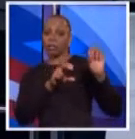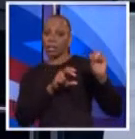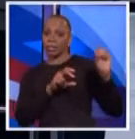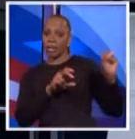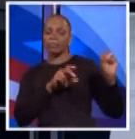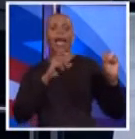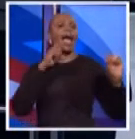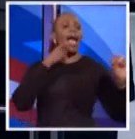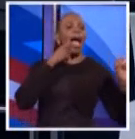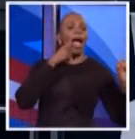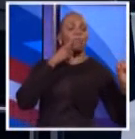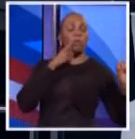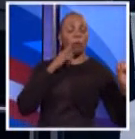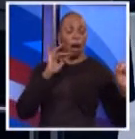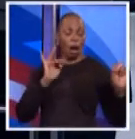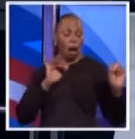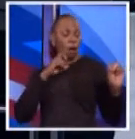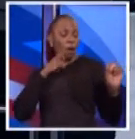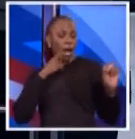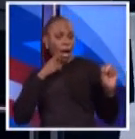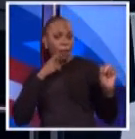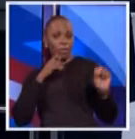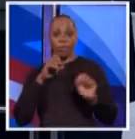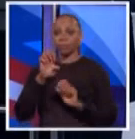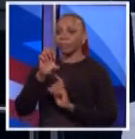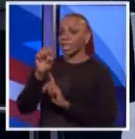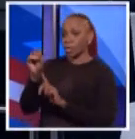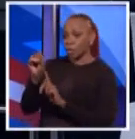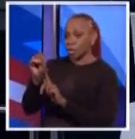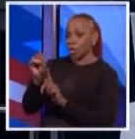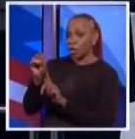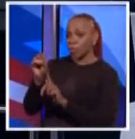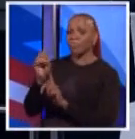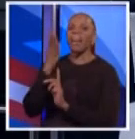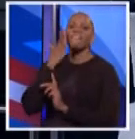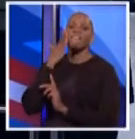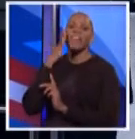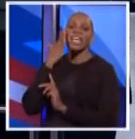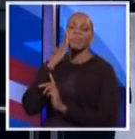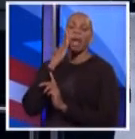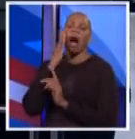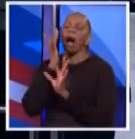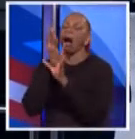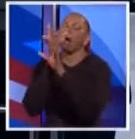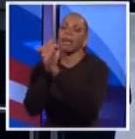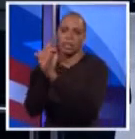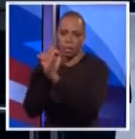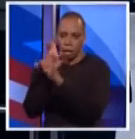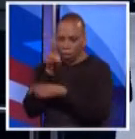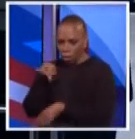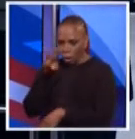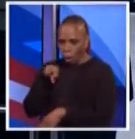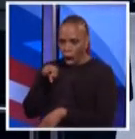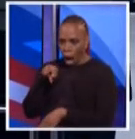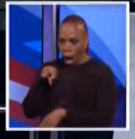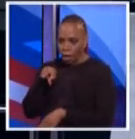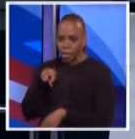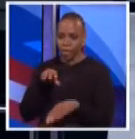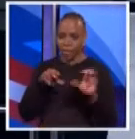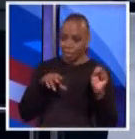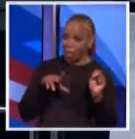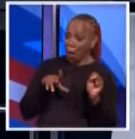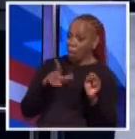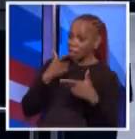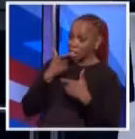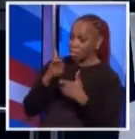Apple. Apple and Mr. Spitzer? Facebook. It's been fascinating to watch. Okay. That's how I feel about Apple. It's